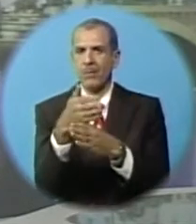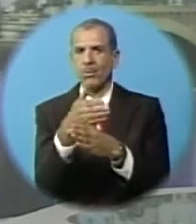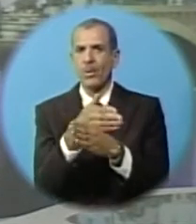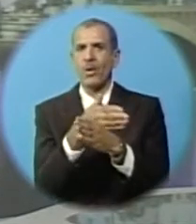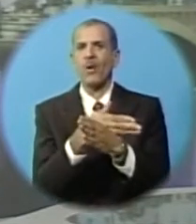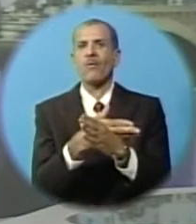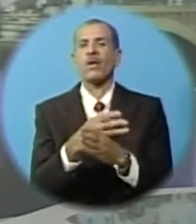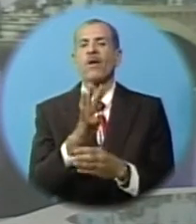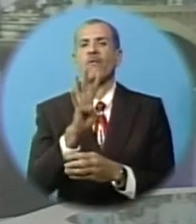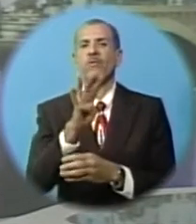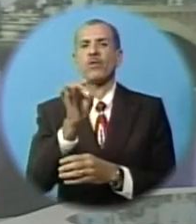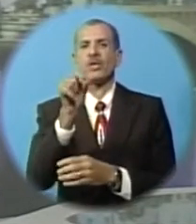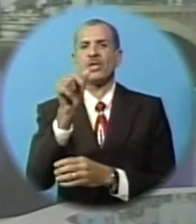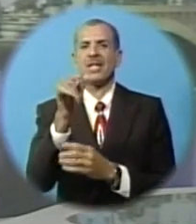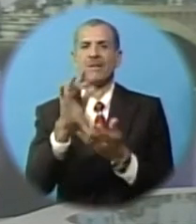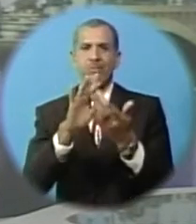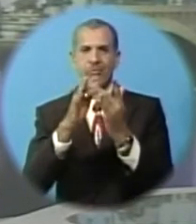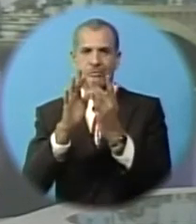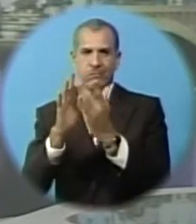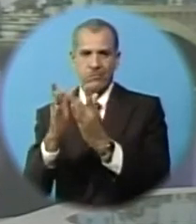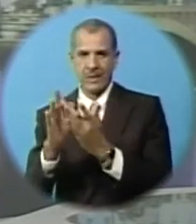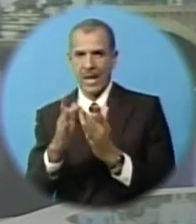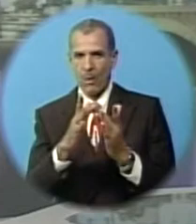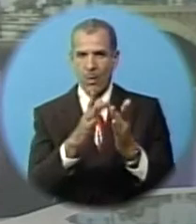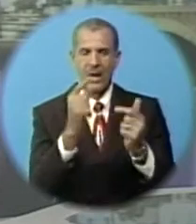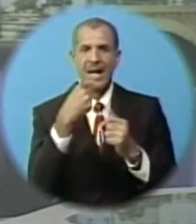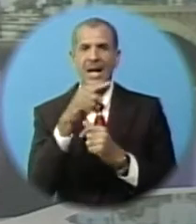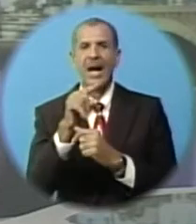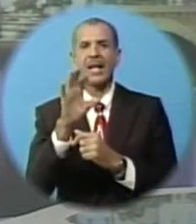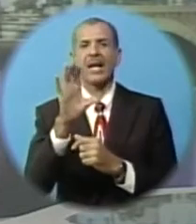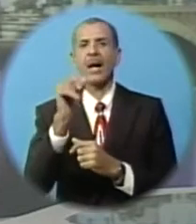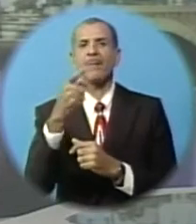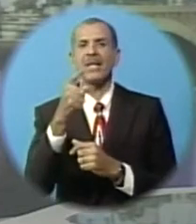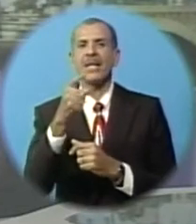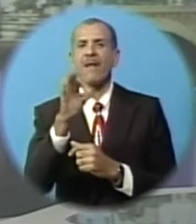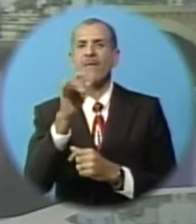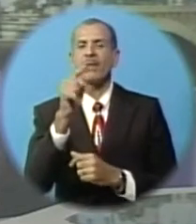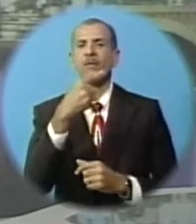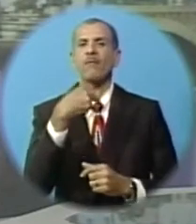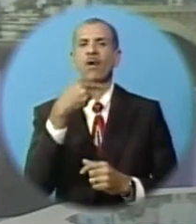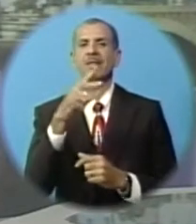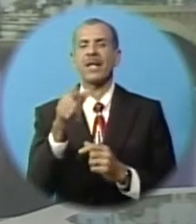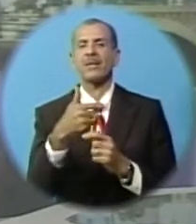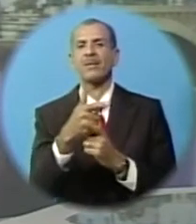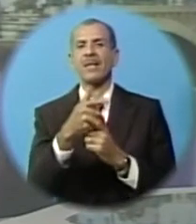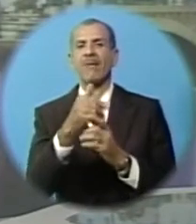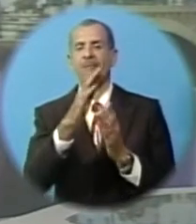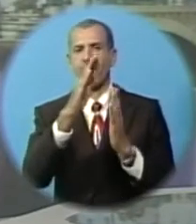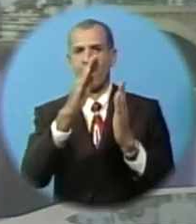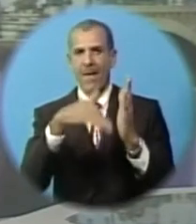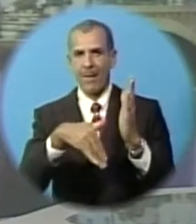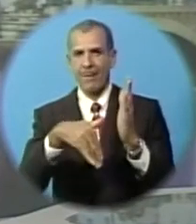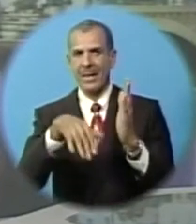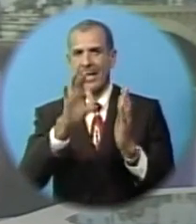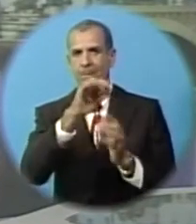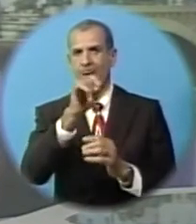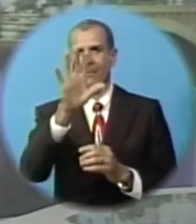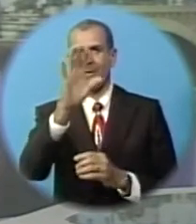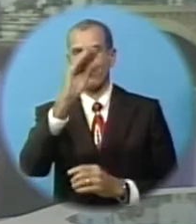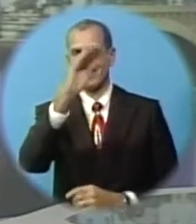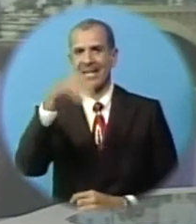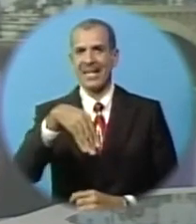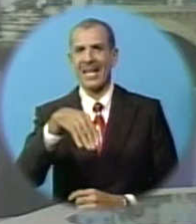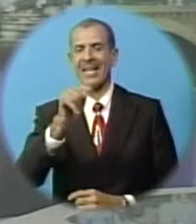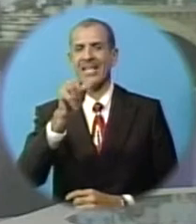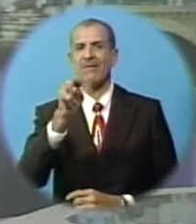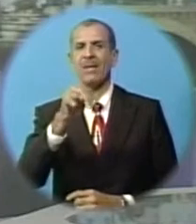to island-wide status. Meantime, the company's fixed line voice revenues fell by 9.5%, while its broadband and TV fell